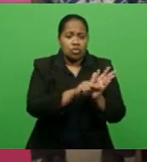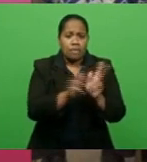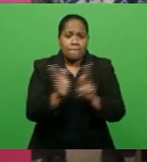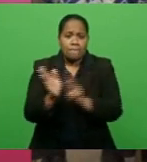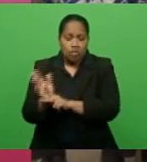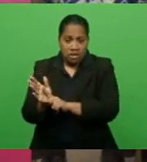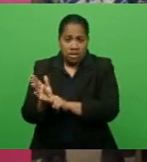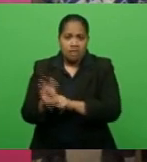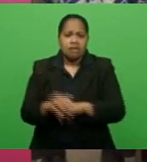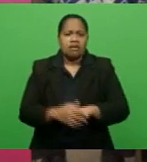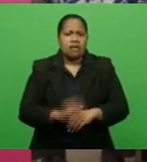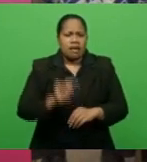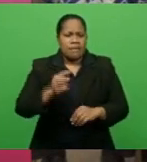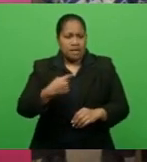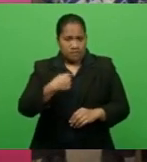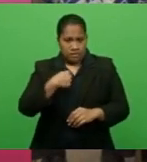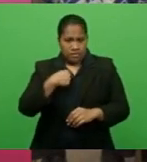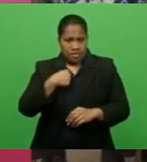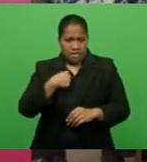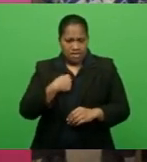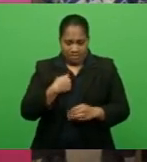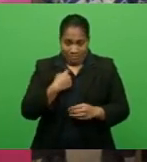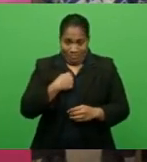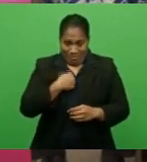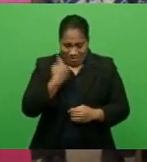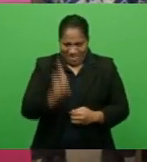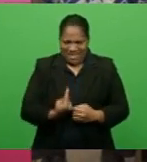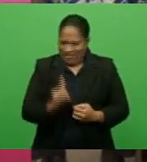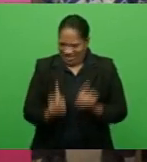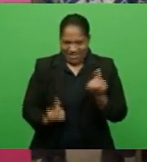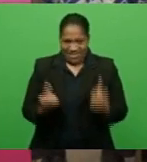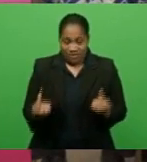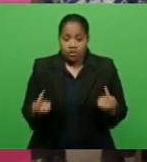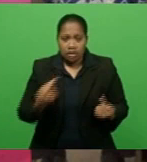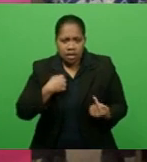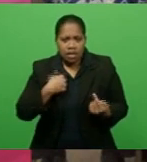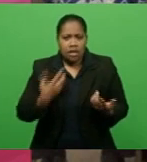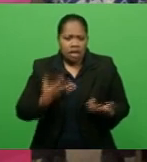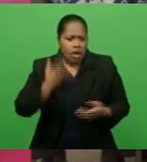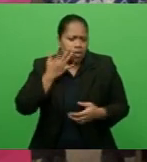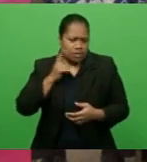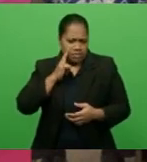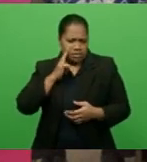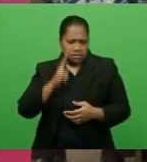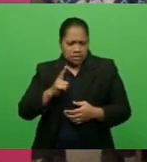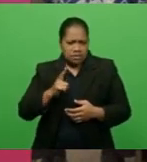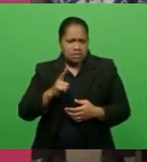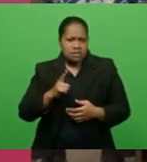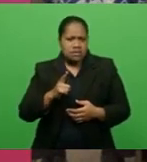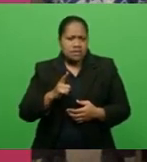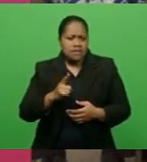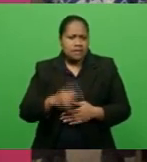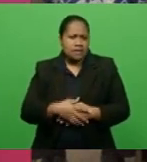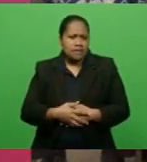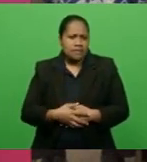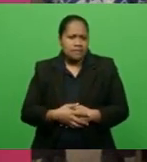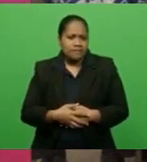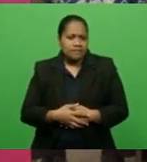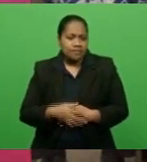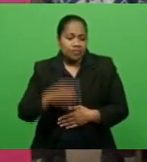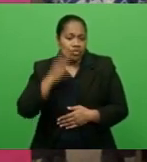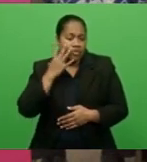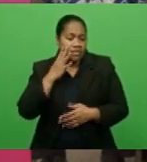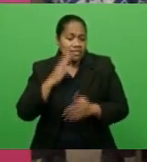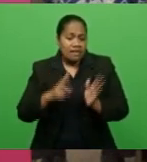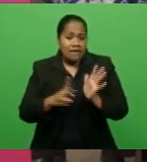individual, know, as soon as I saw that composition, when the Vanuwa is